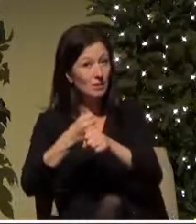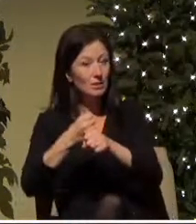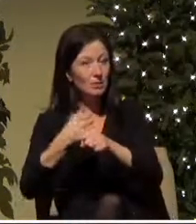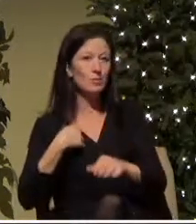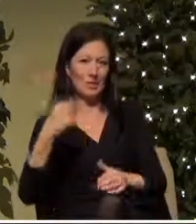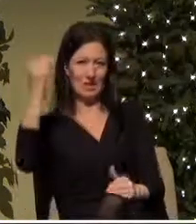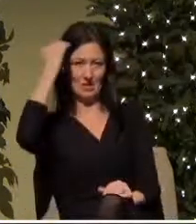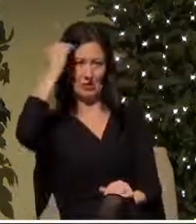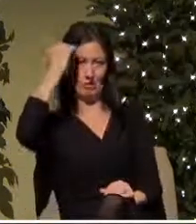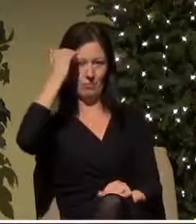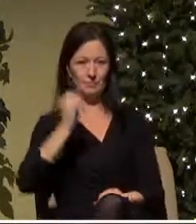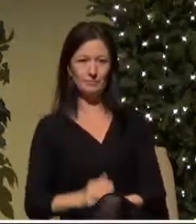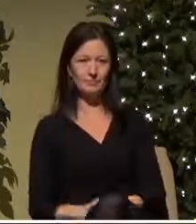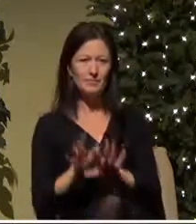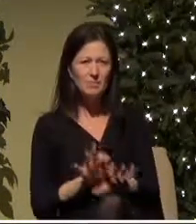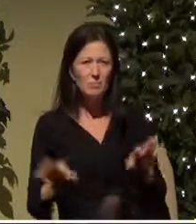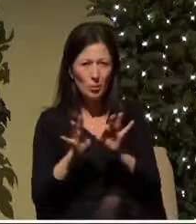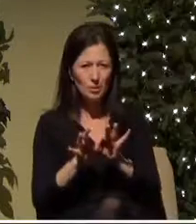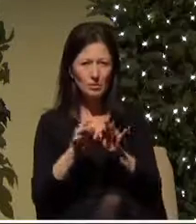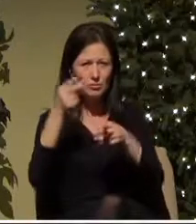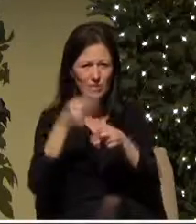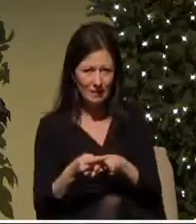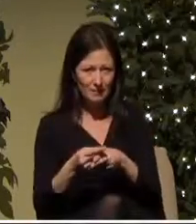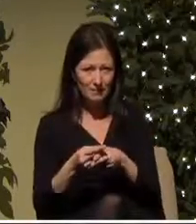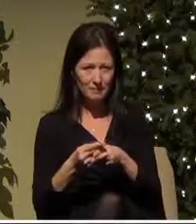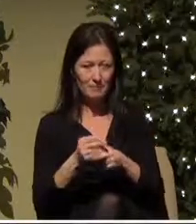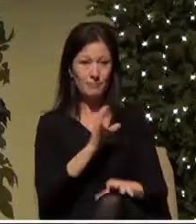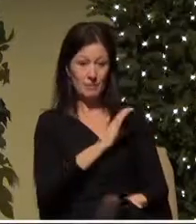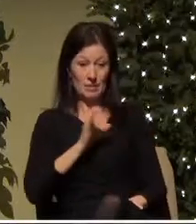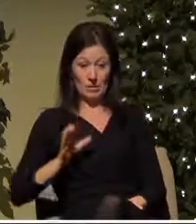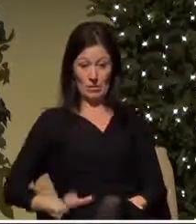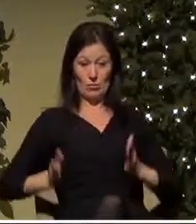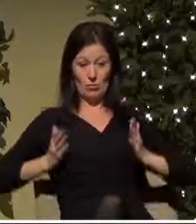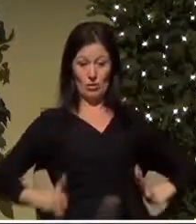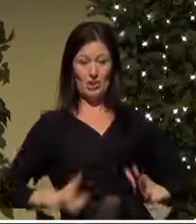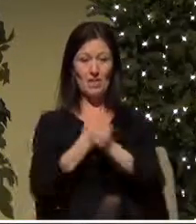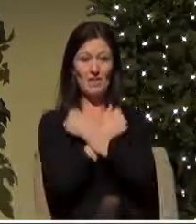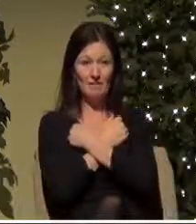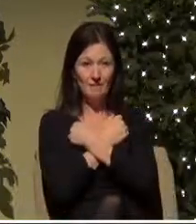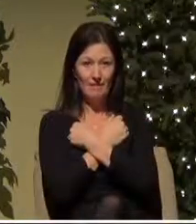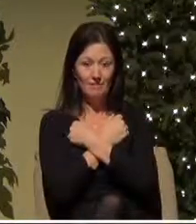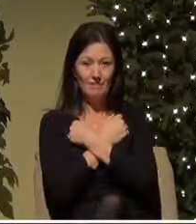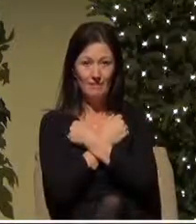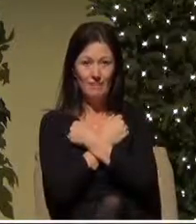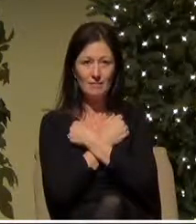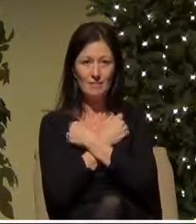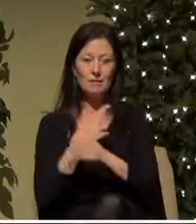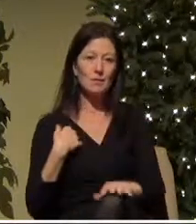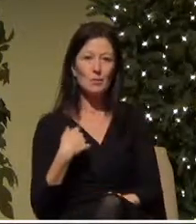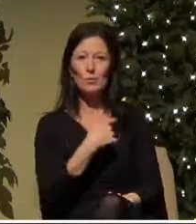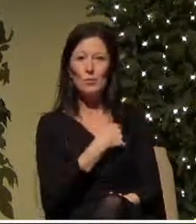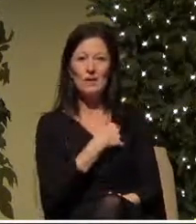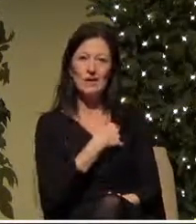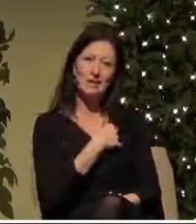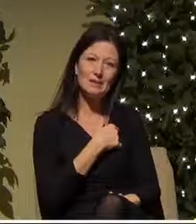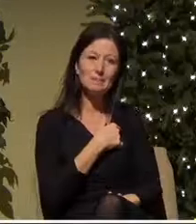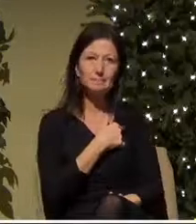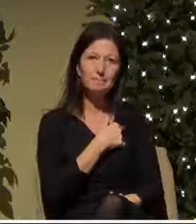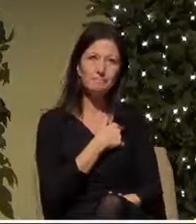name that in times like these in Christian love we are refraining from our normal celebrations